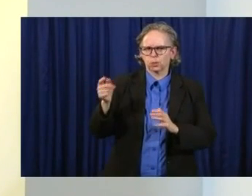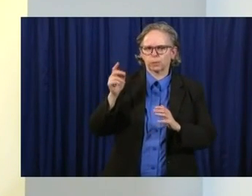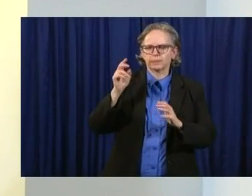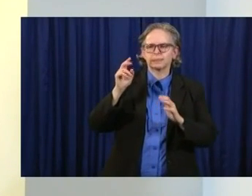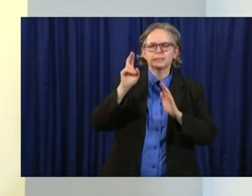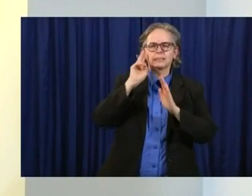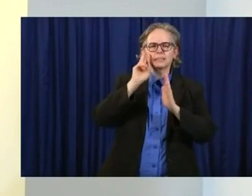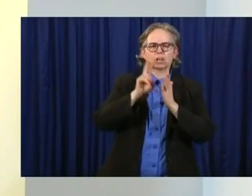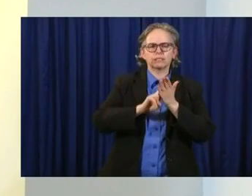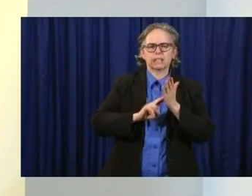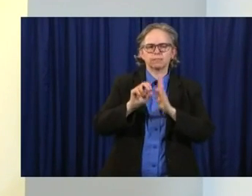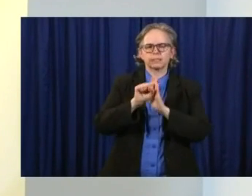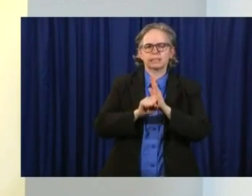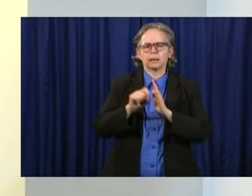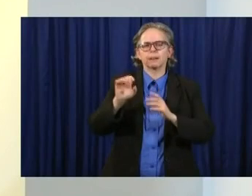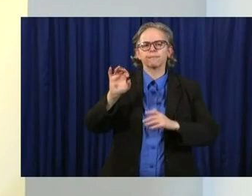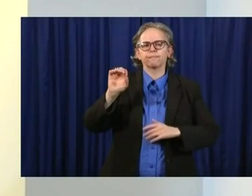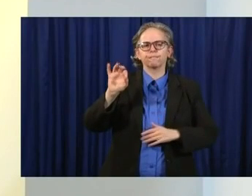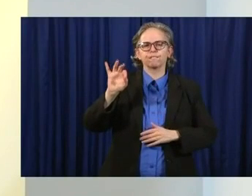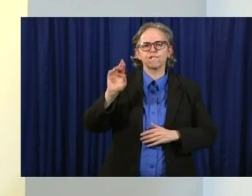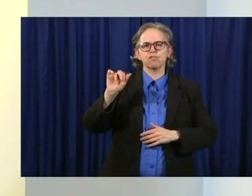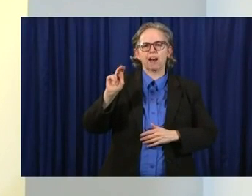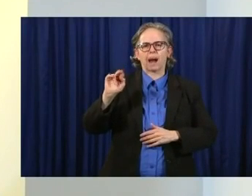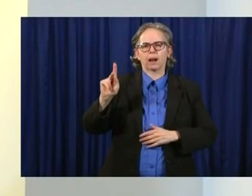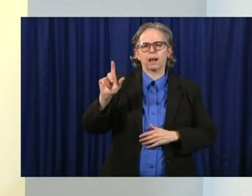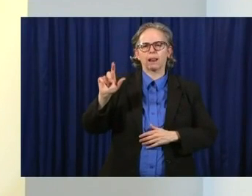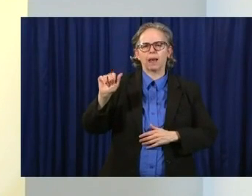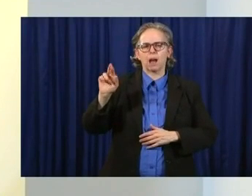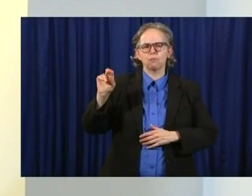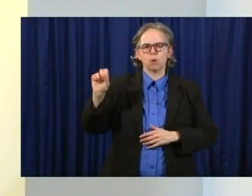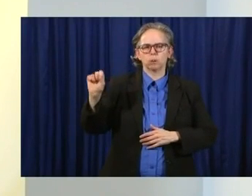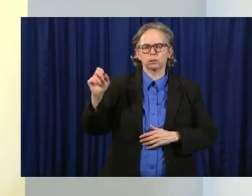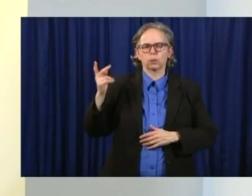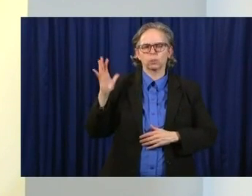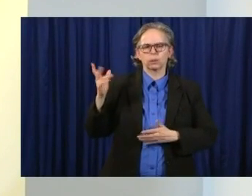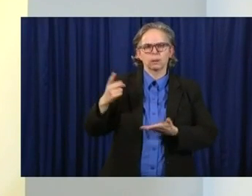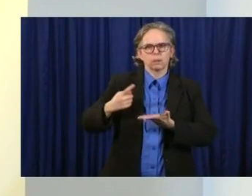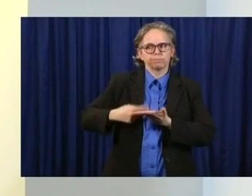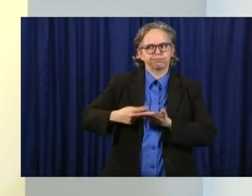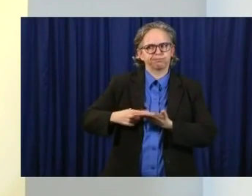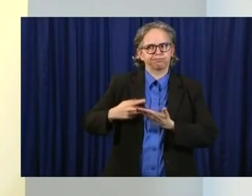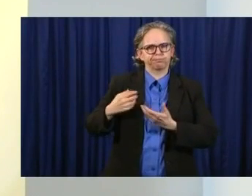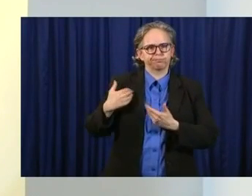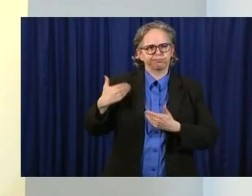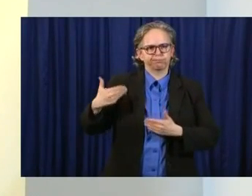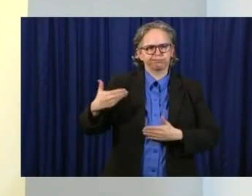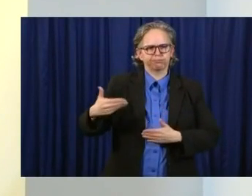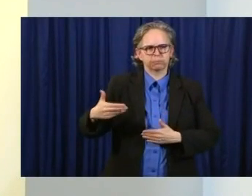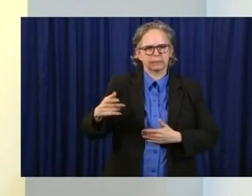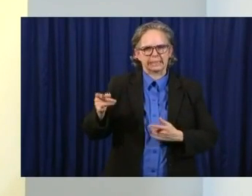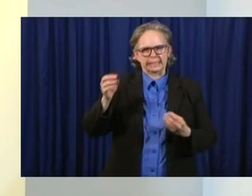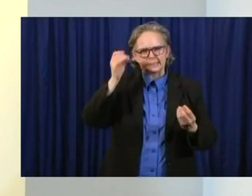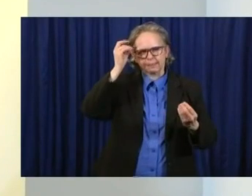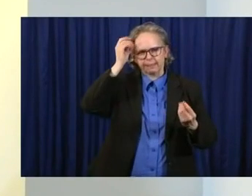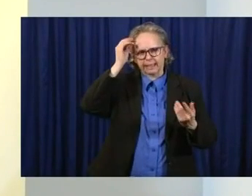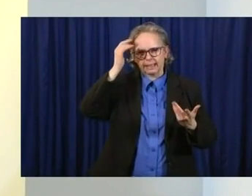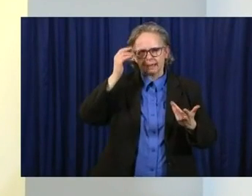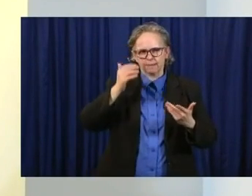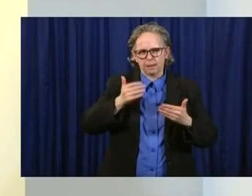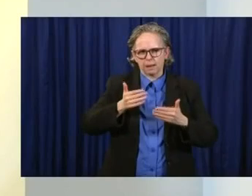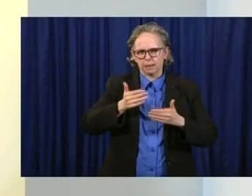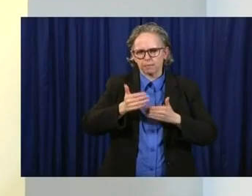Frank and I talk, though, frequently, and he is, you know, thinking about what the process should look like.